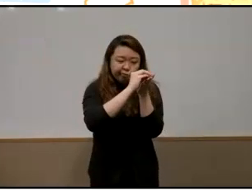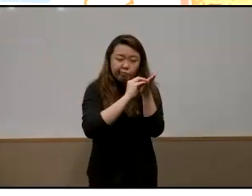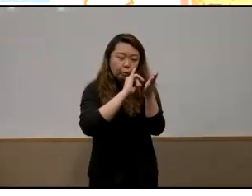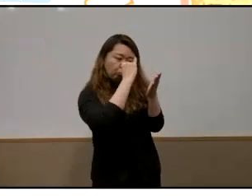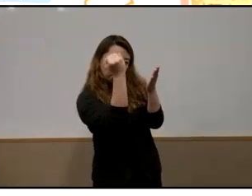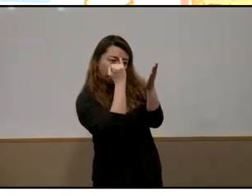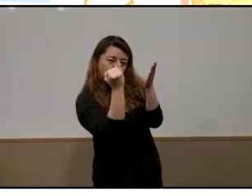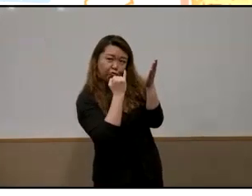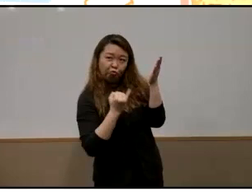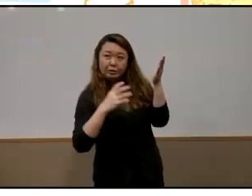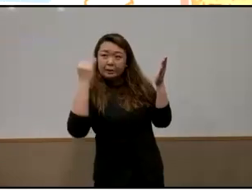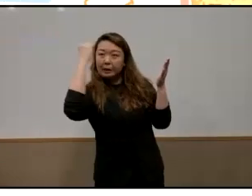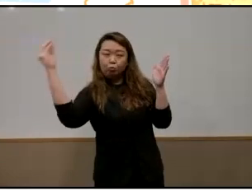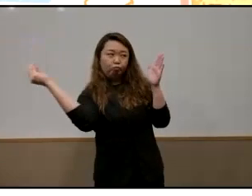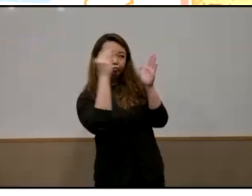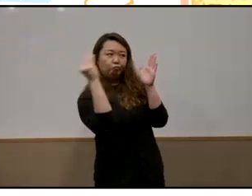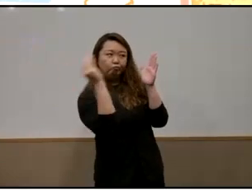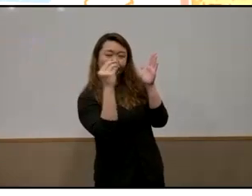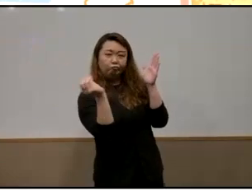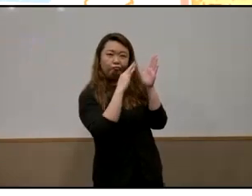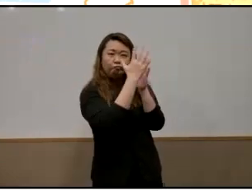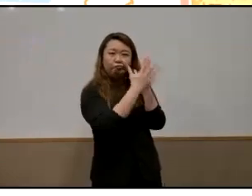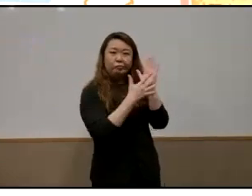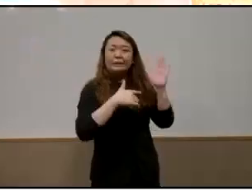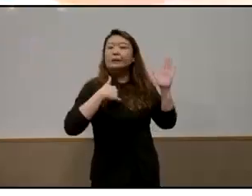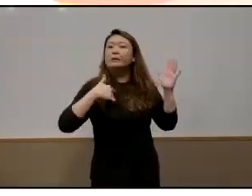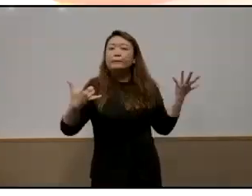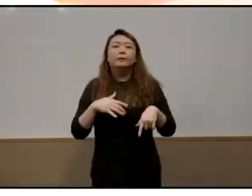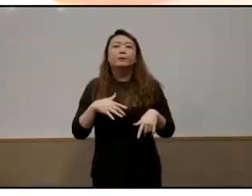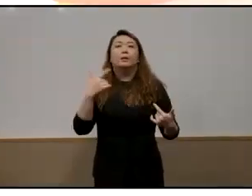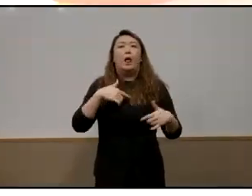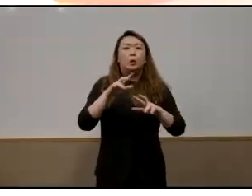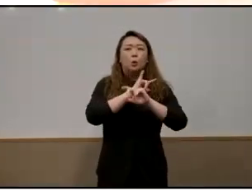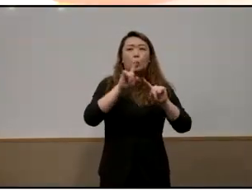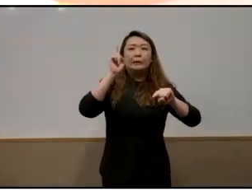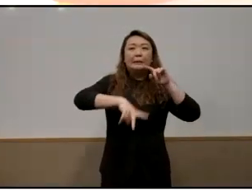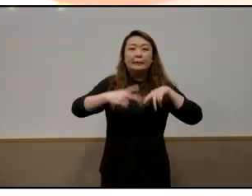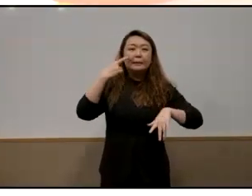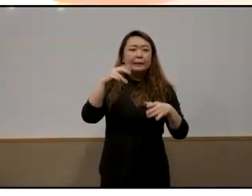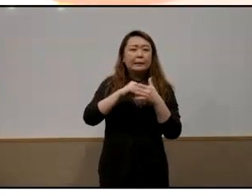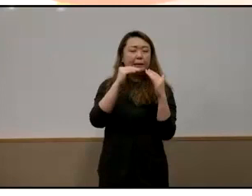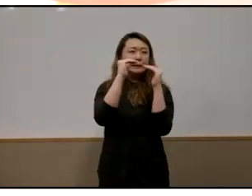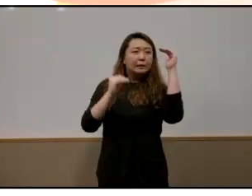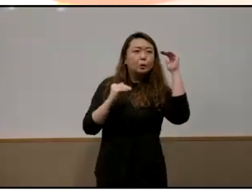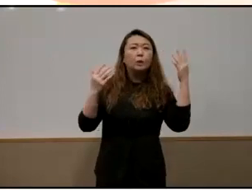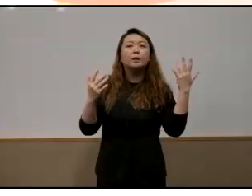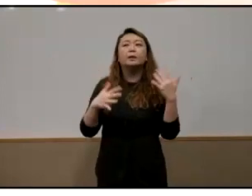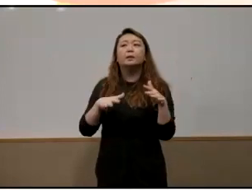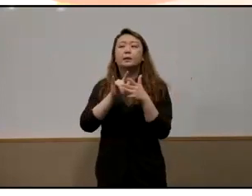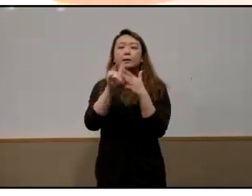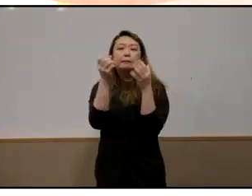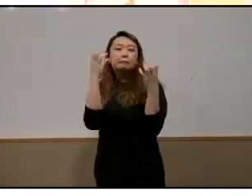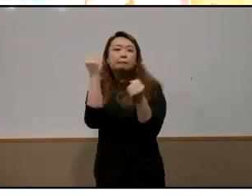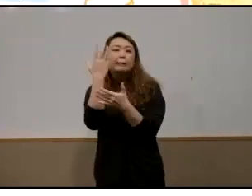are the ideas what are the the different challenges that we have faced right the in invisibility of inequality right the many hands